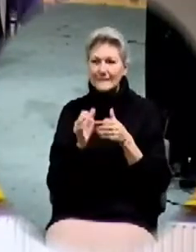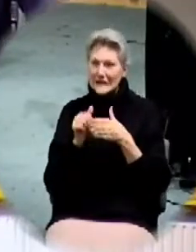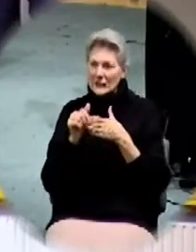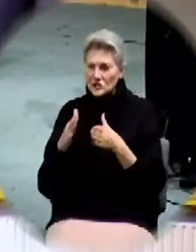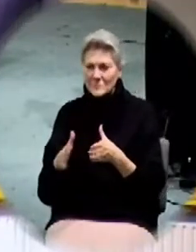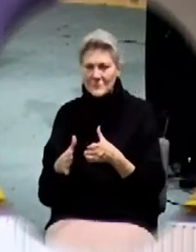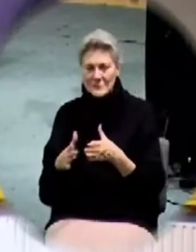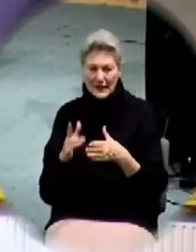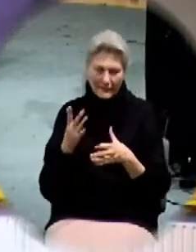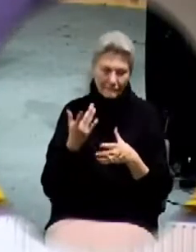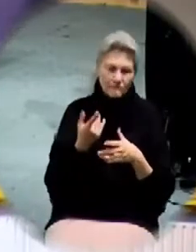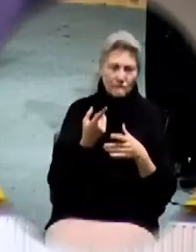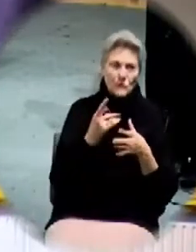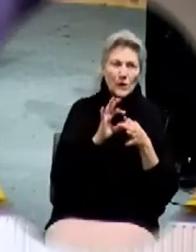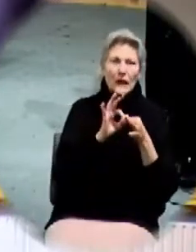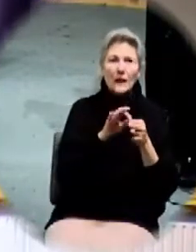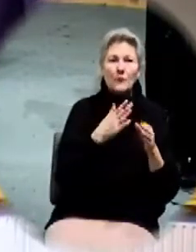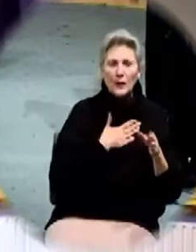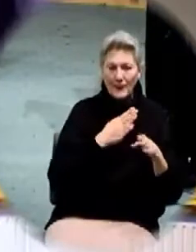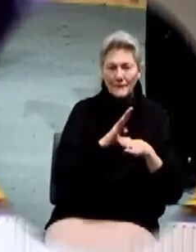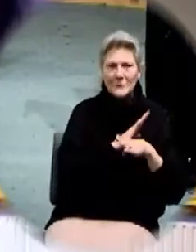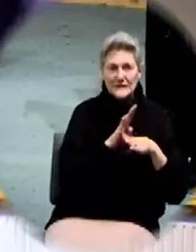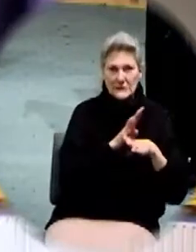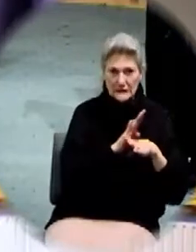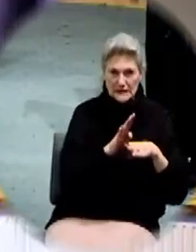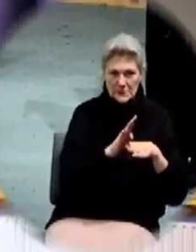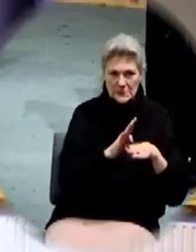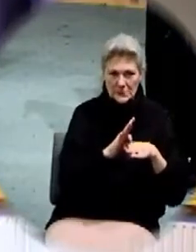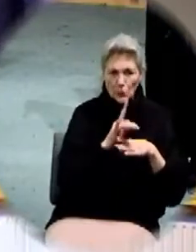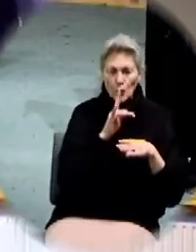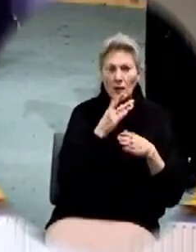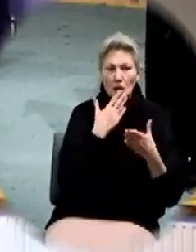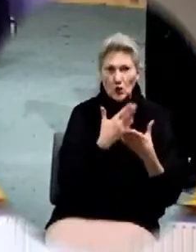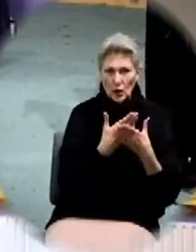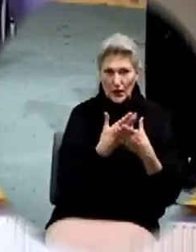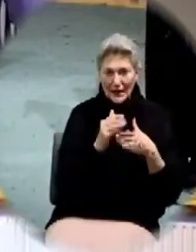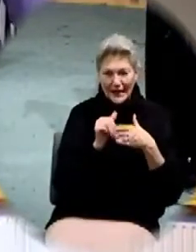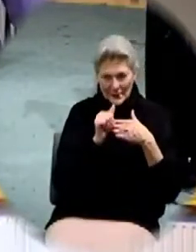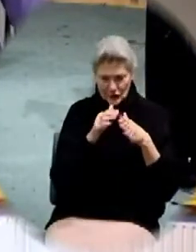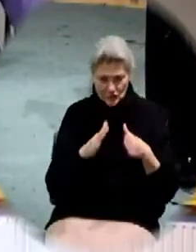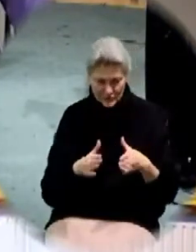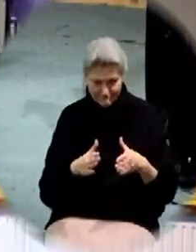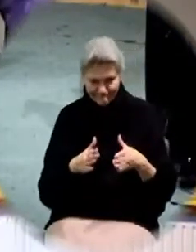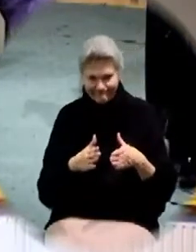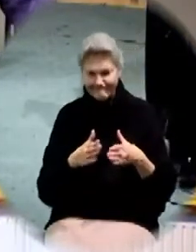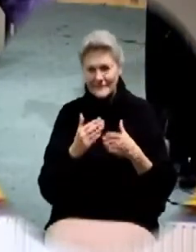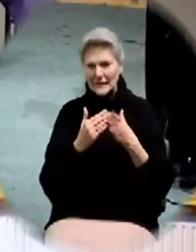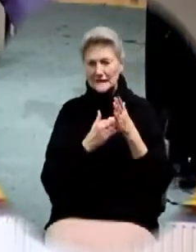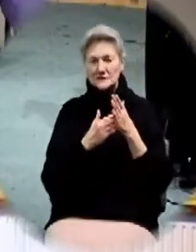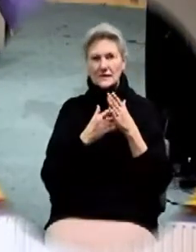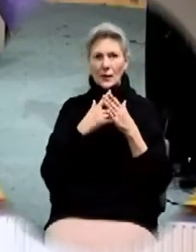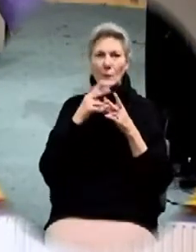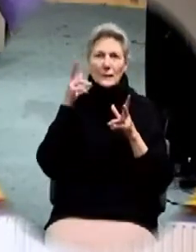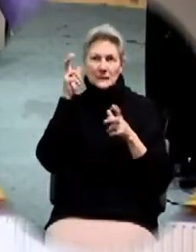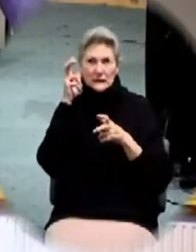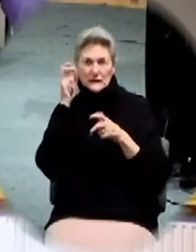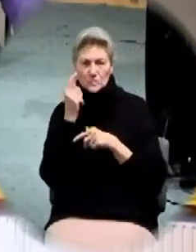are secular, and they're just some really great leadership aspects, and I was listening to